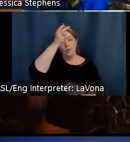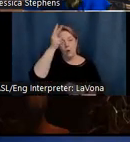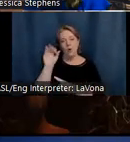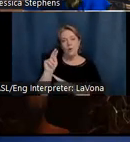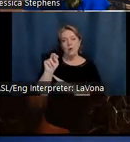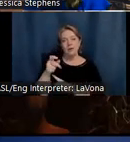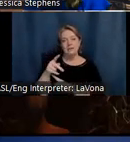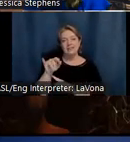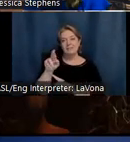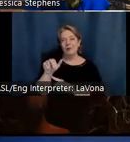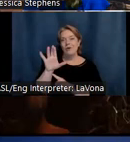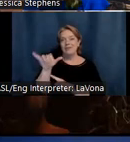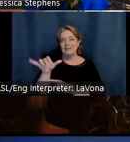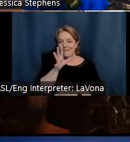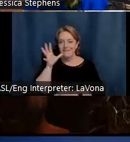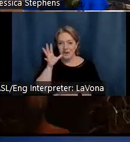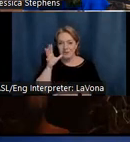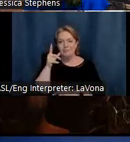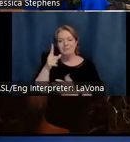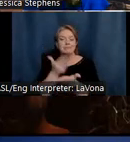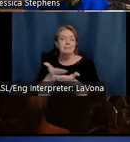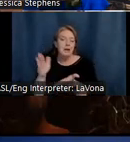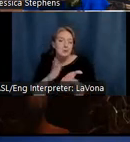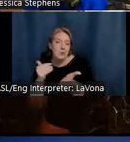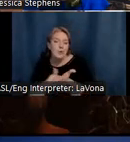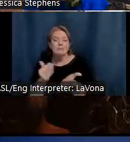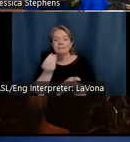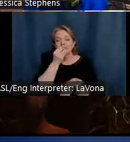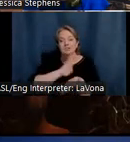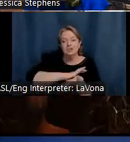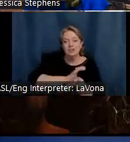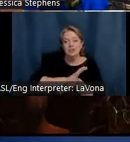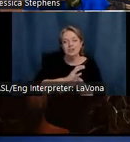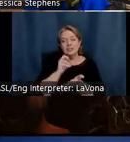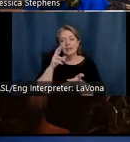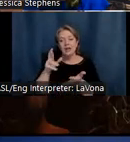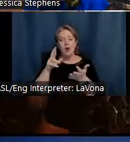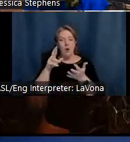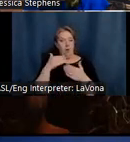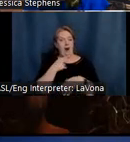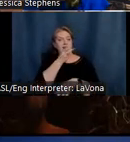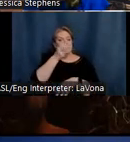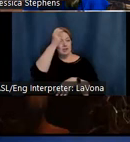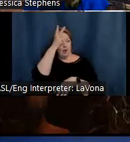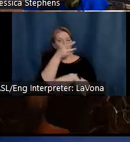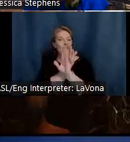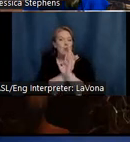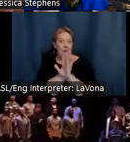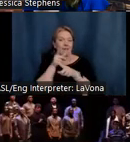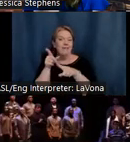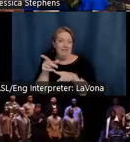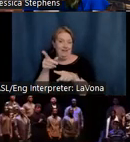event, evening concert on the grounds, or get limber doing goat yoga on the farm.